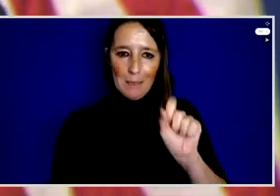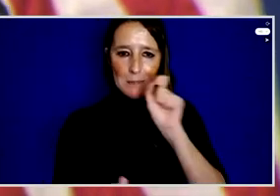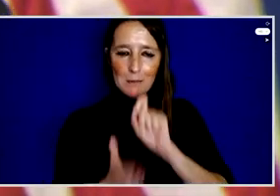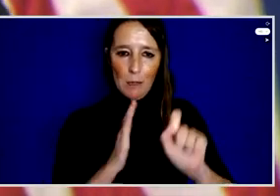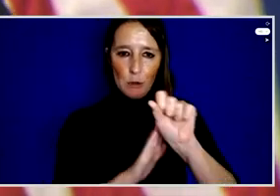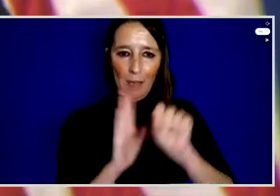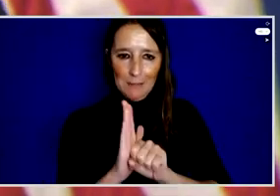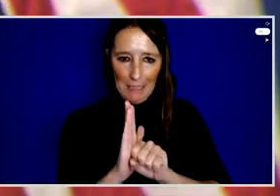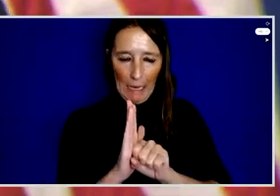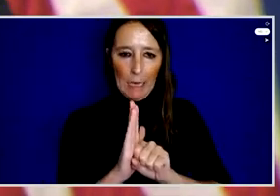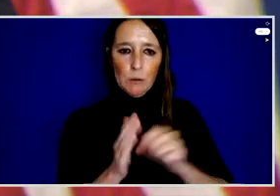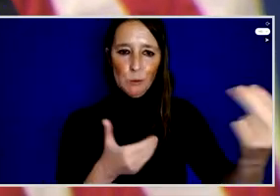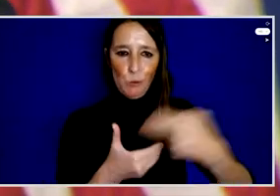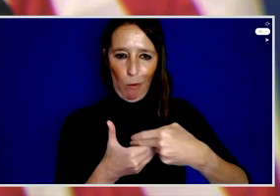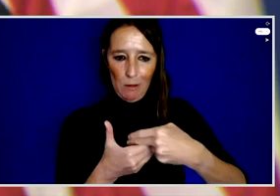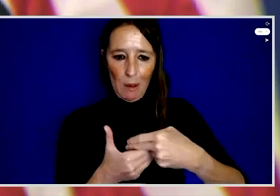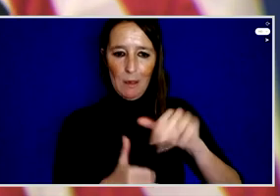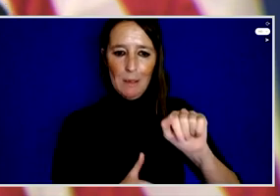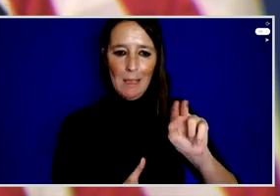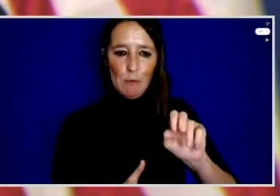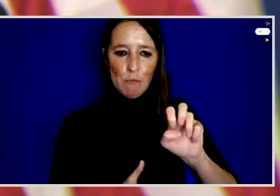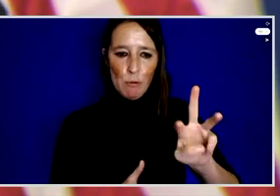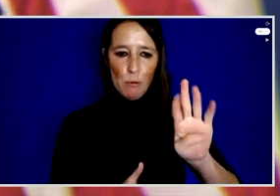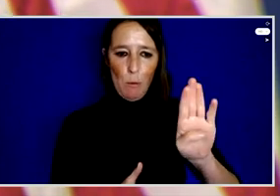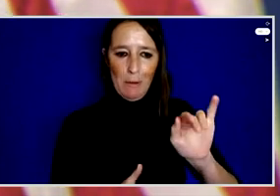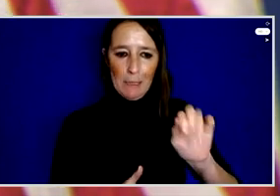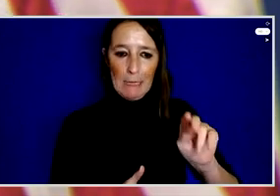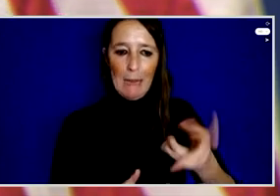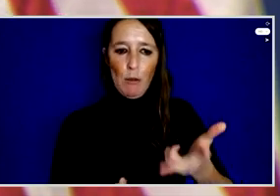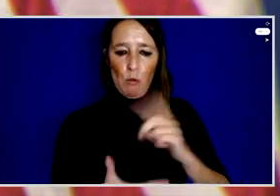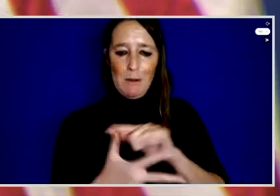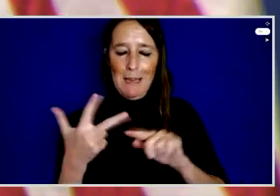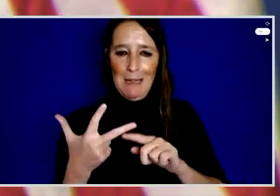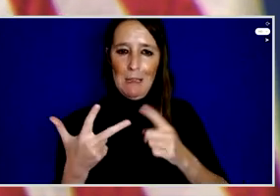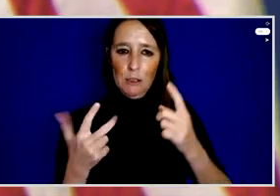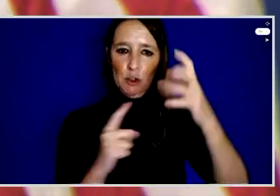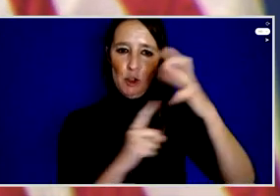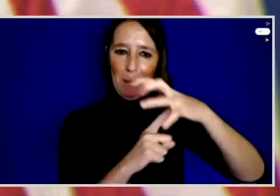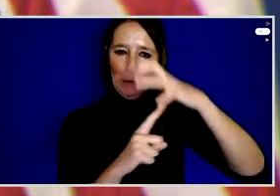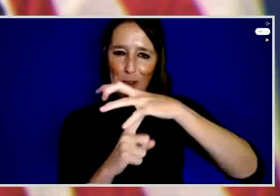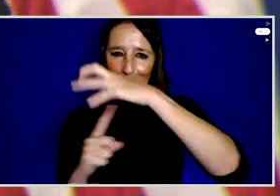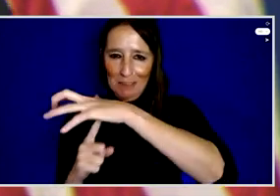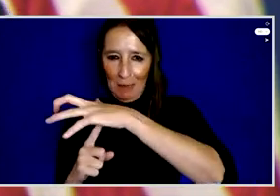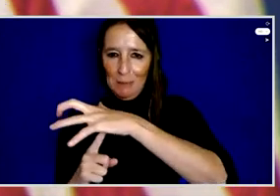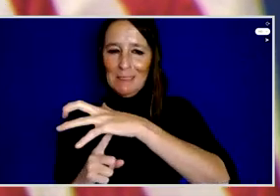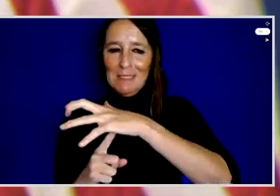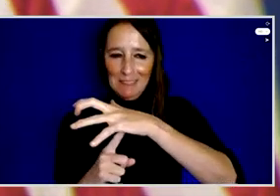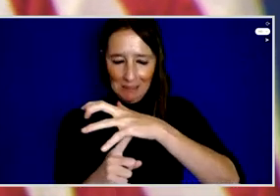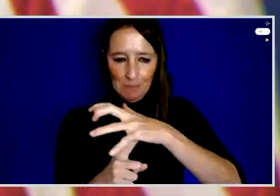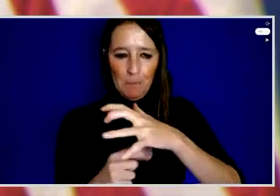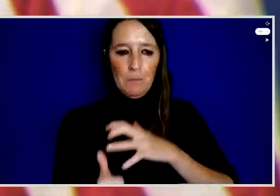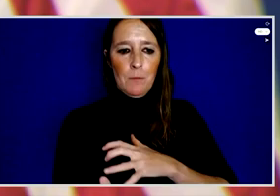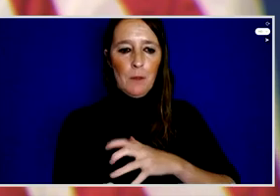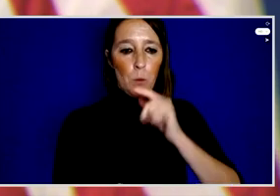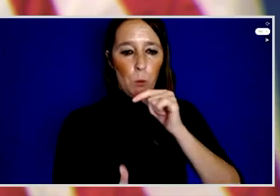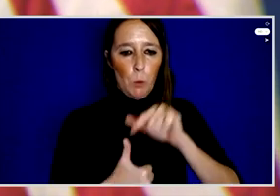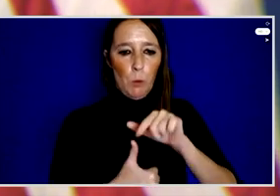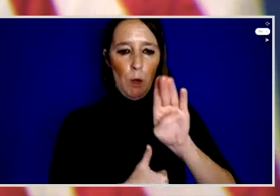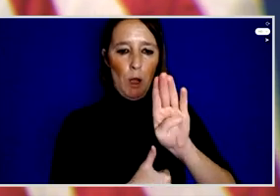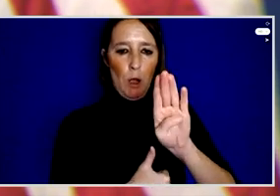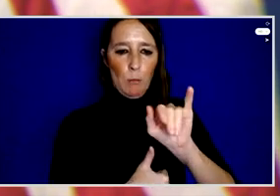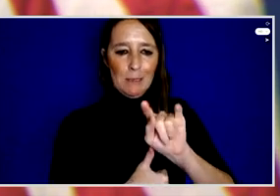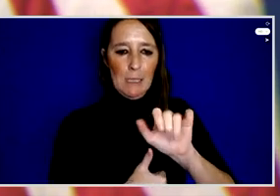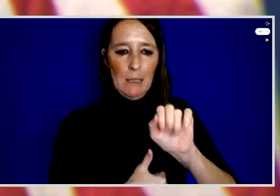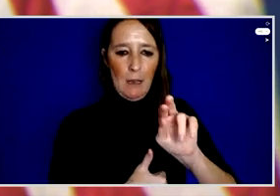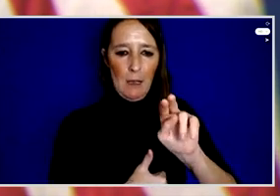Blinken, and three recently announced anti-corruption champion awardees, Rosina Islam, Janet